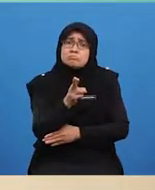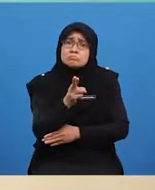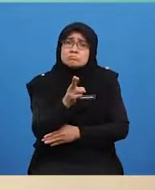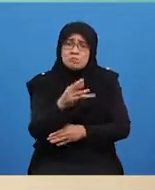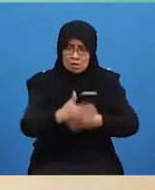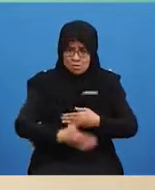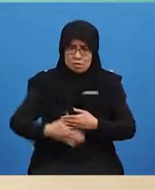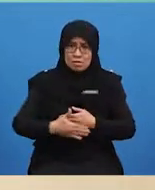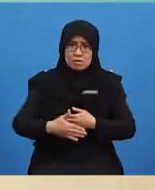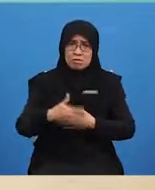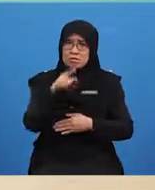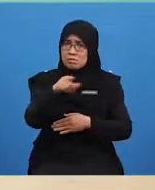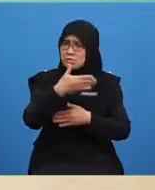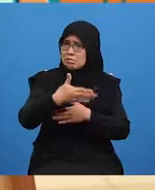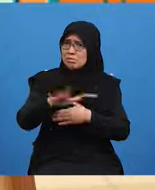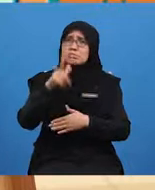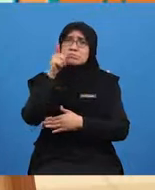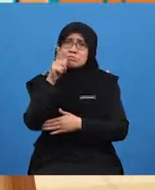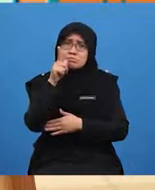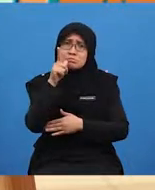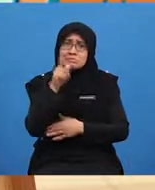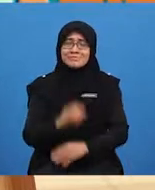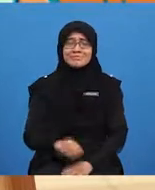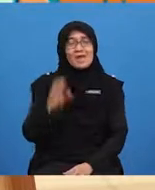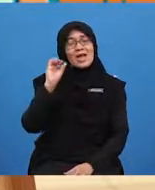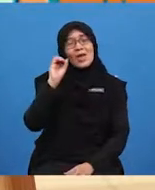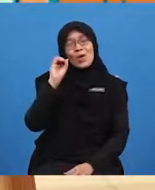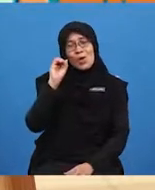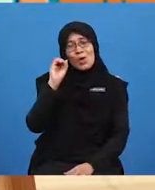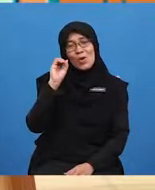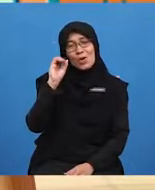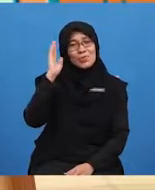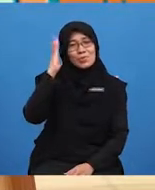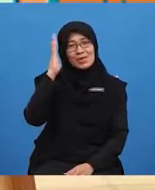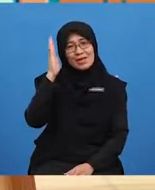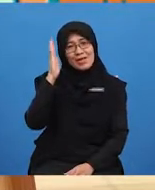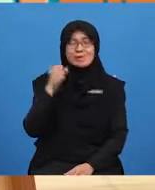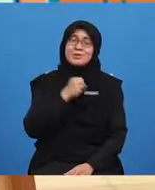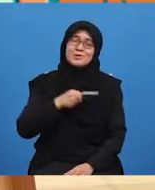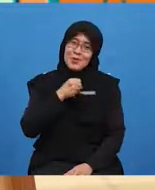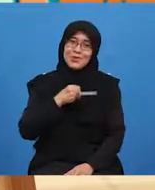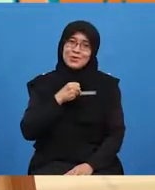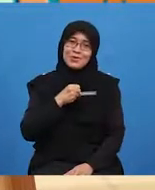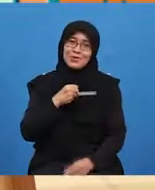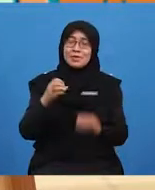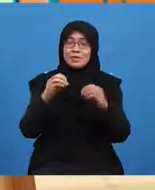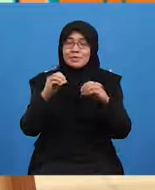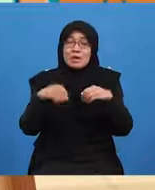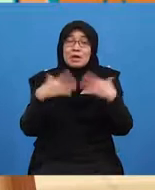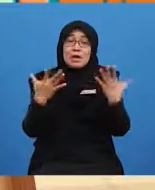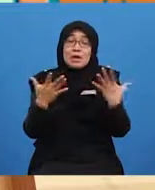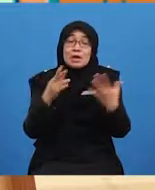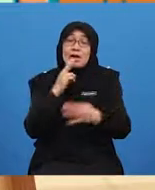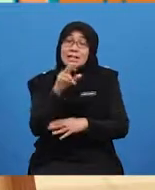thought you just had lunch. Oh, hi, boys and girls. I am sorry for that. How are you feeling today?